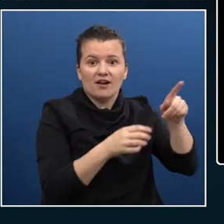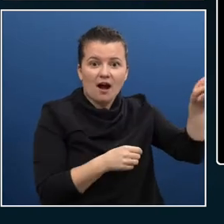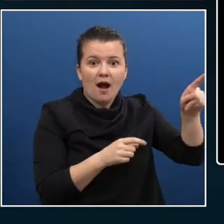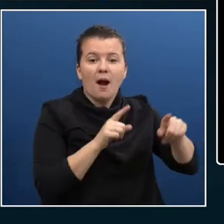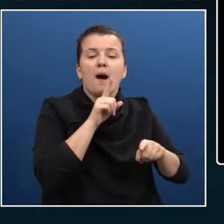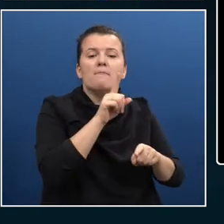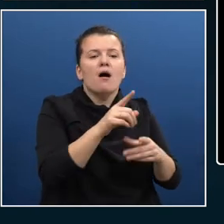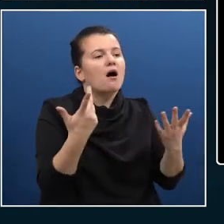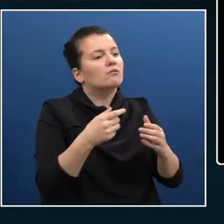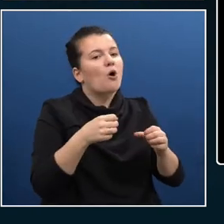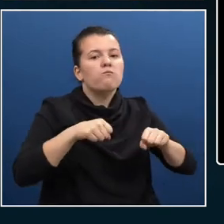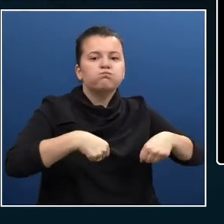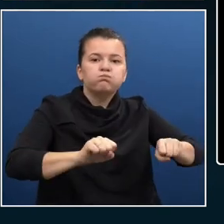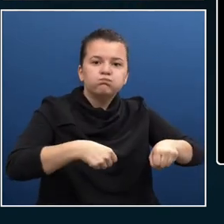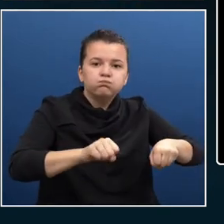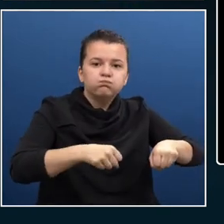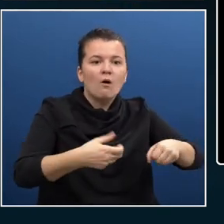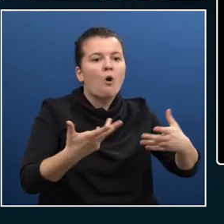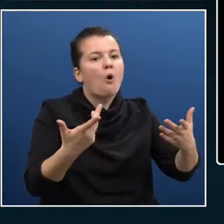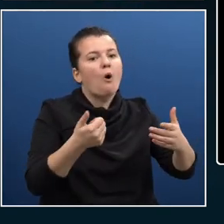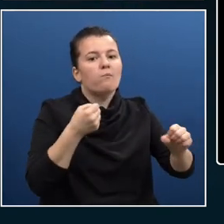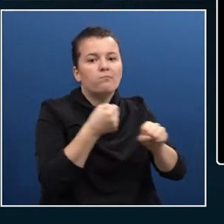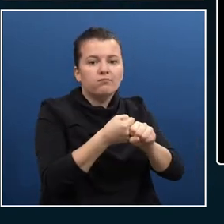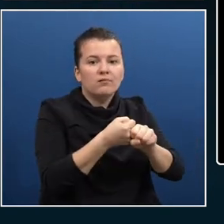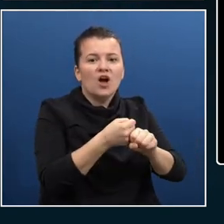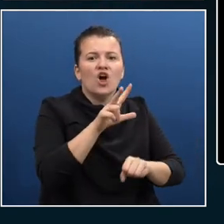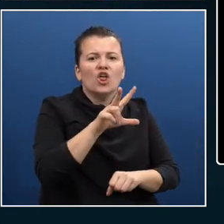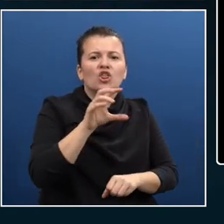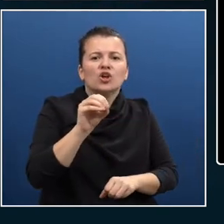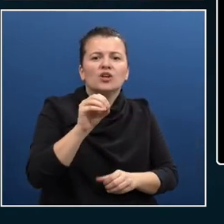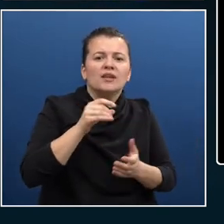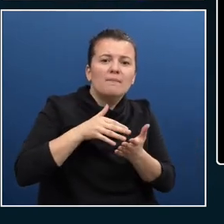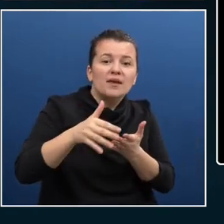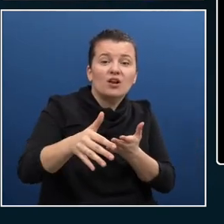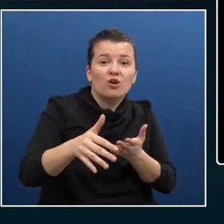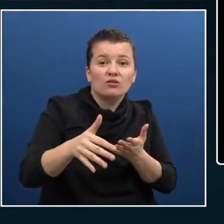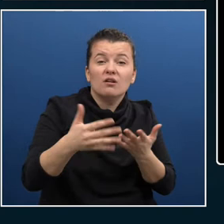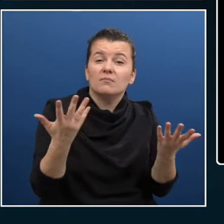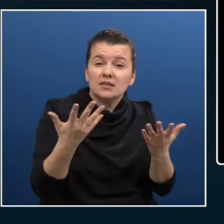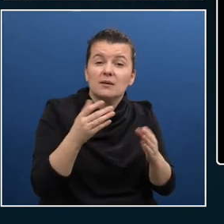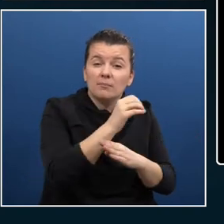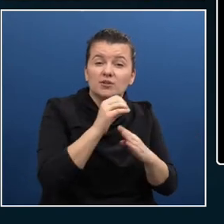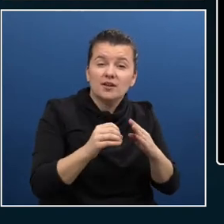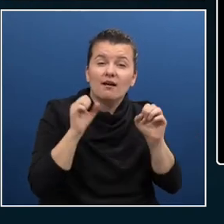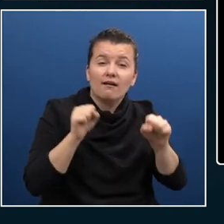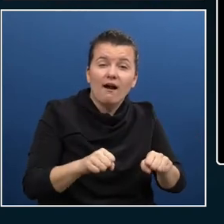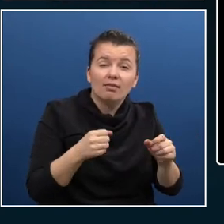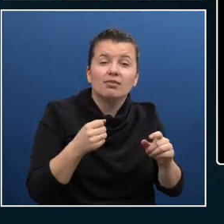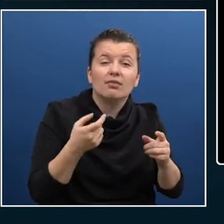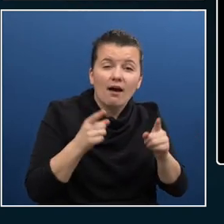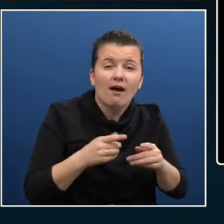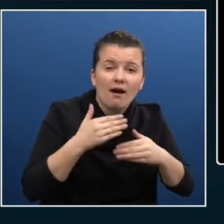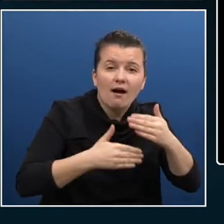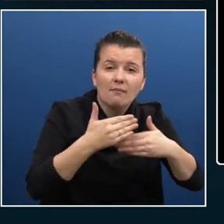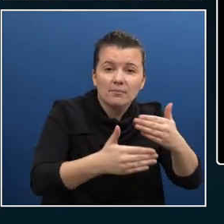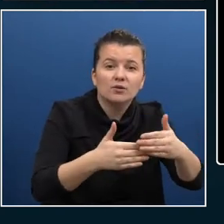accident or arm injury, 13 million. Situational dependency, situational